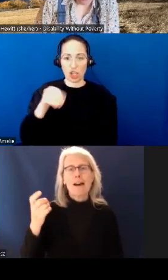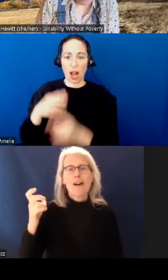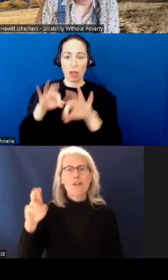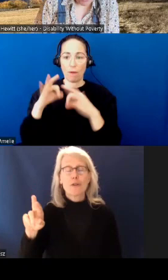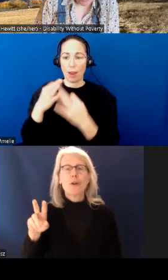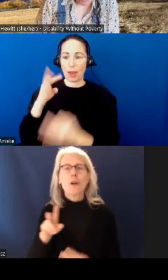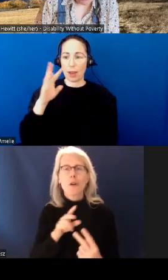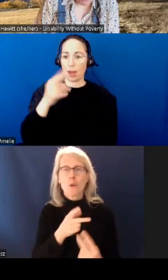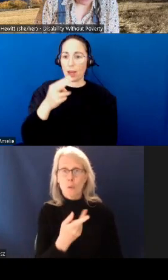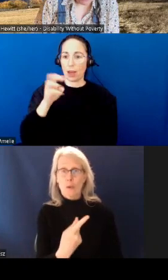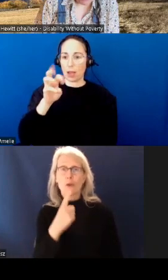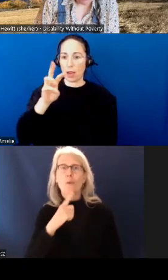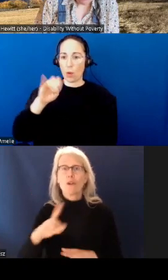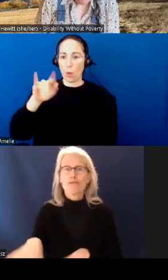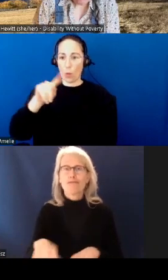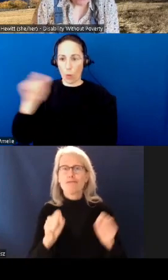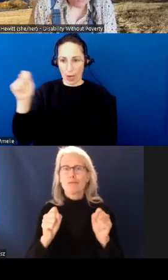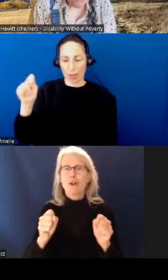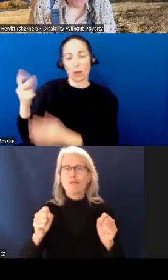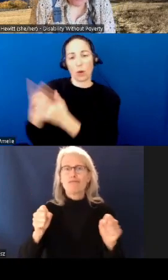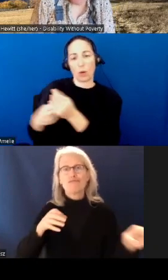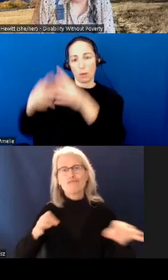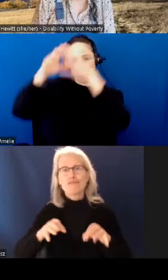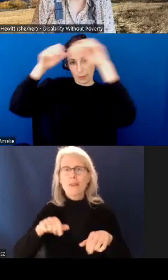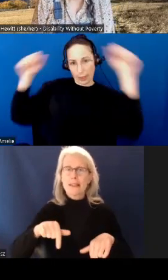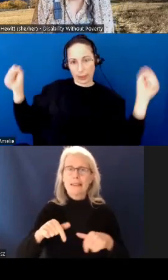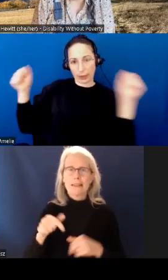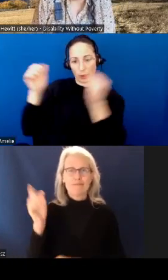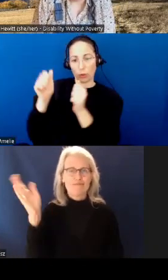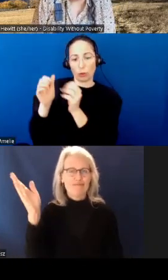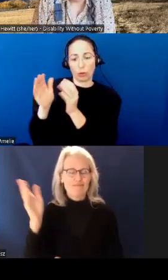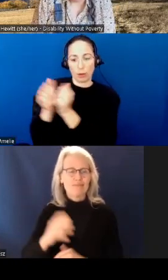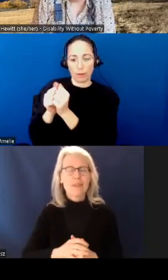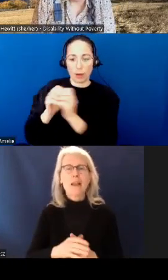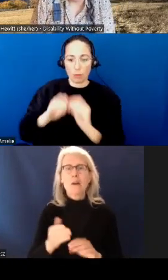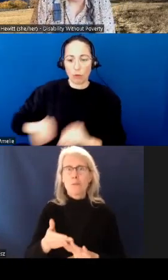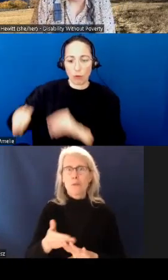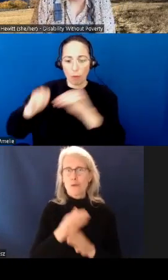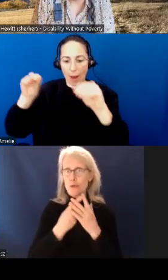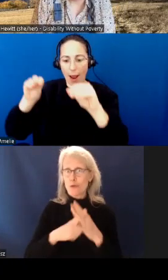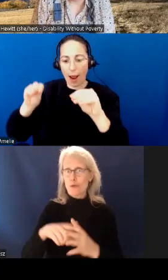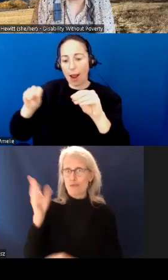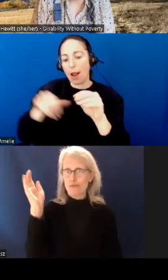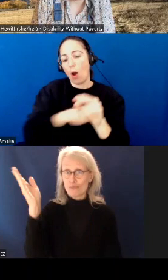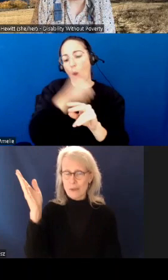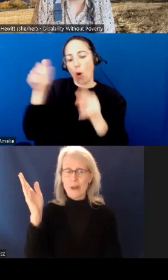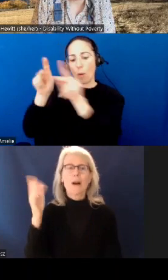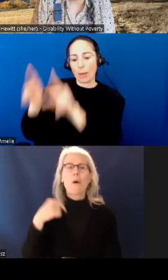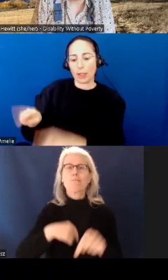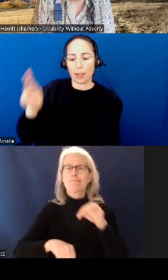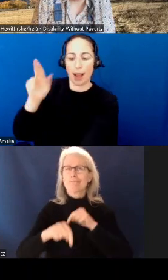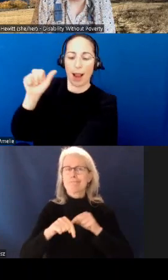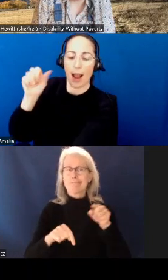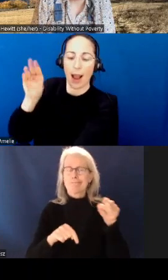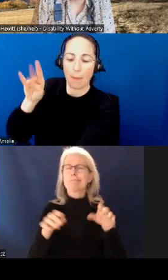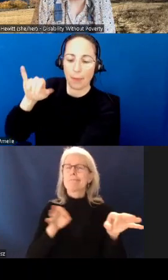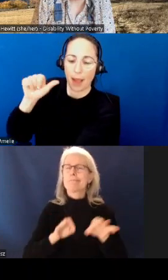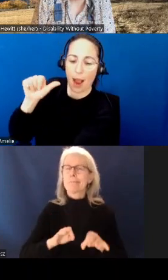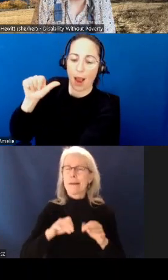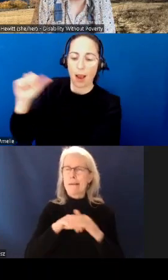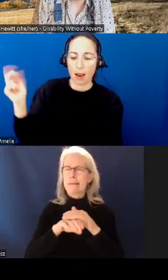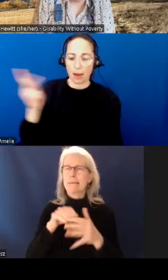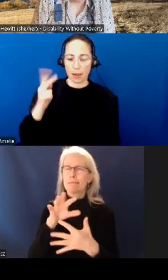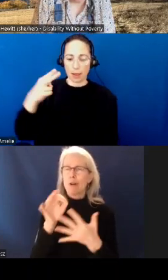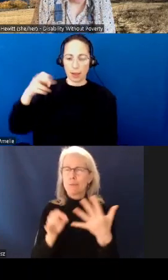will be your hosts for today's event. So before we begin with the webinar, I'm going to go over our accessibility components